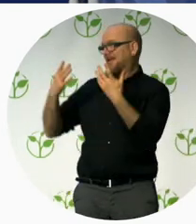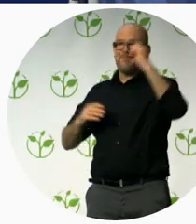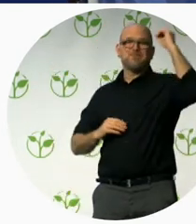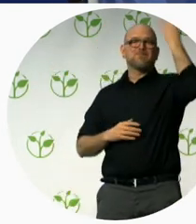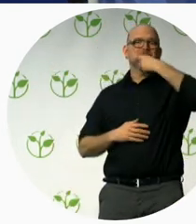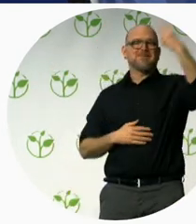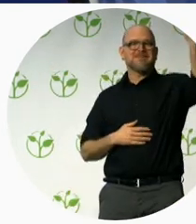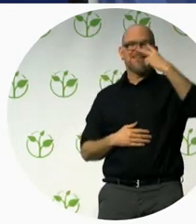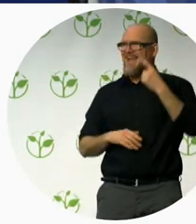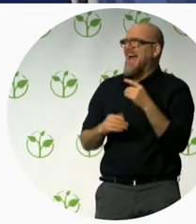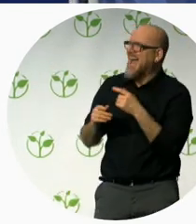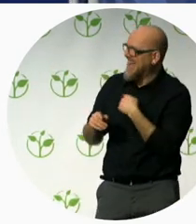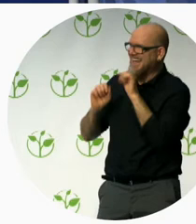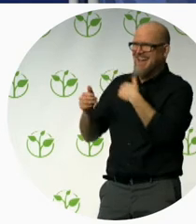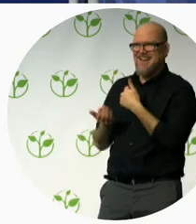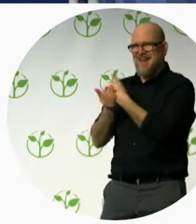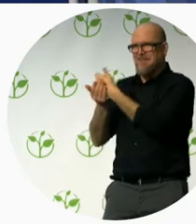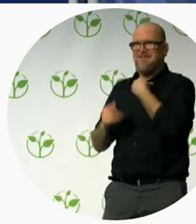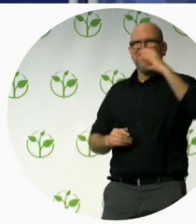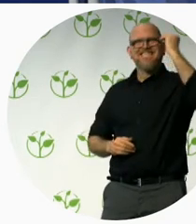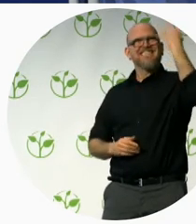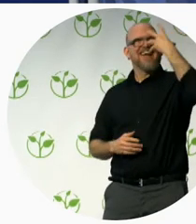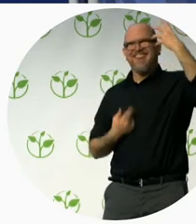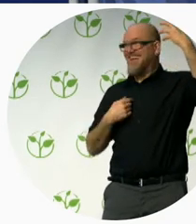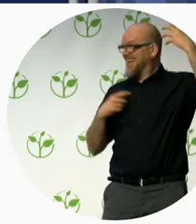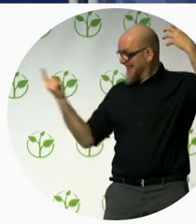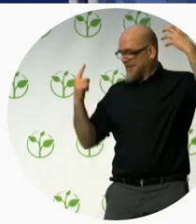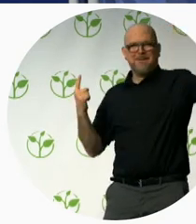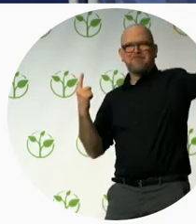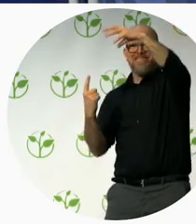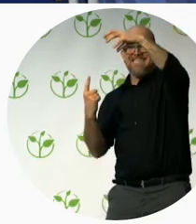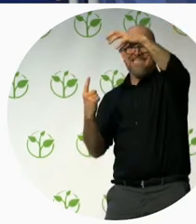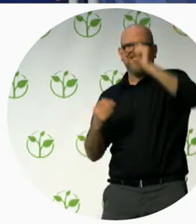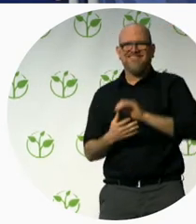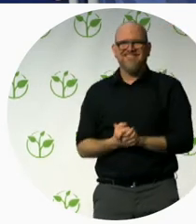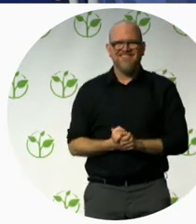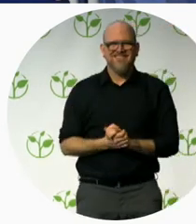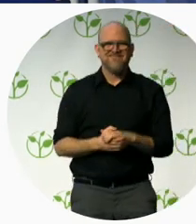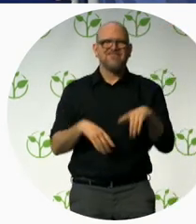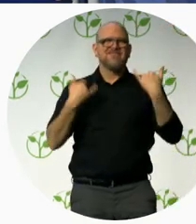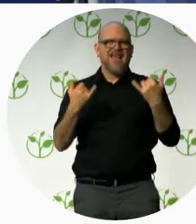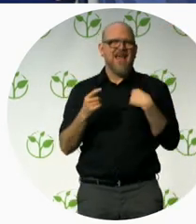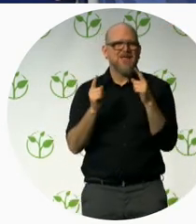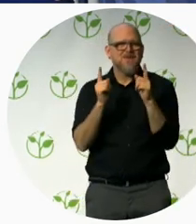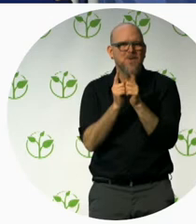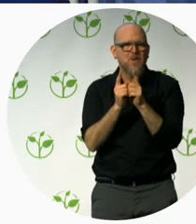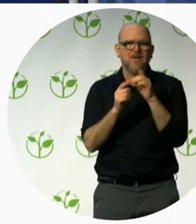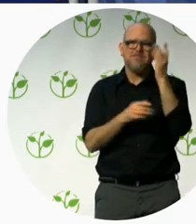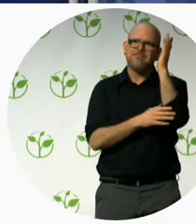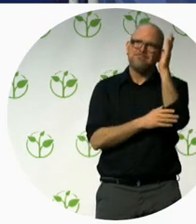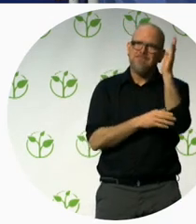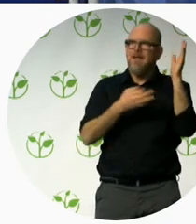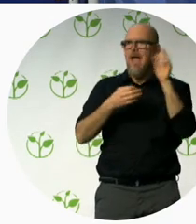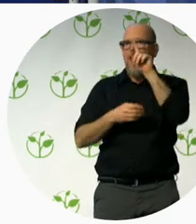Thank you very much. Okay, so we have a little time left for some questions from the audience and to pick up on any